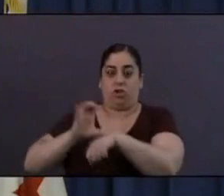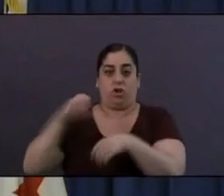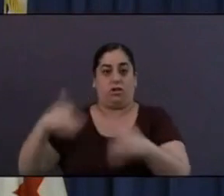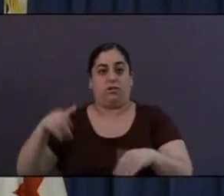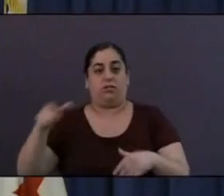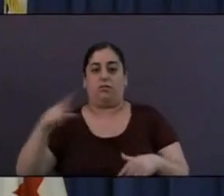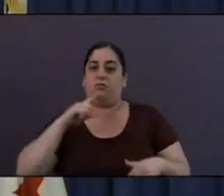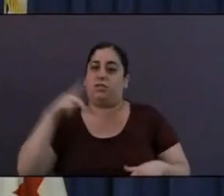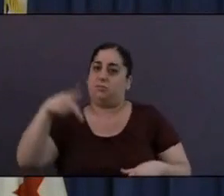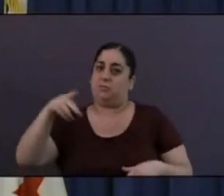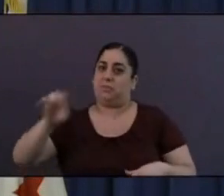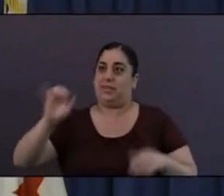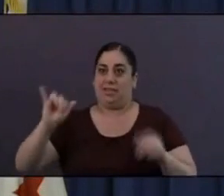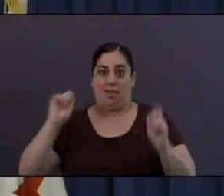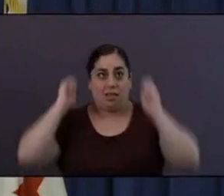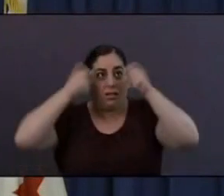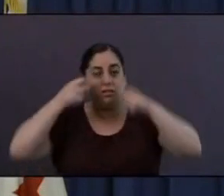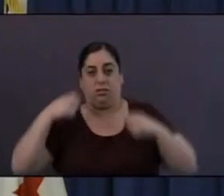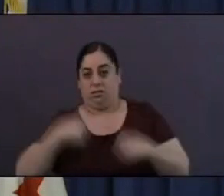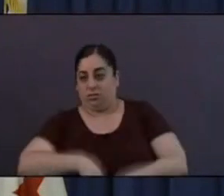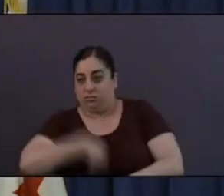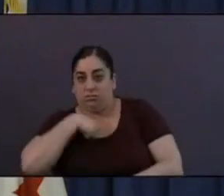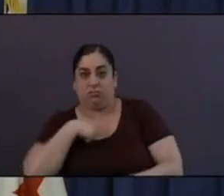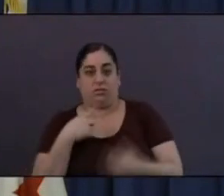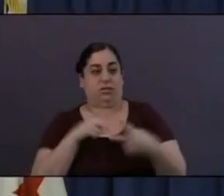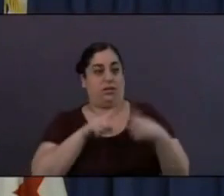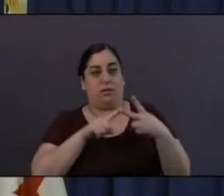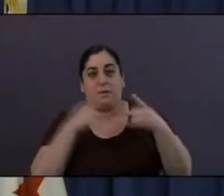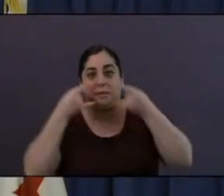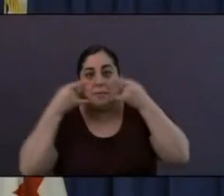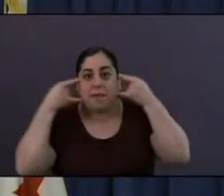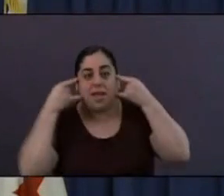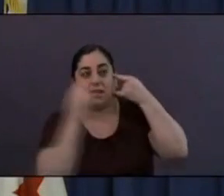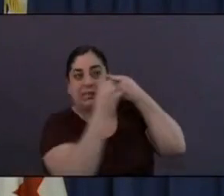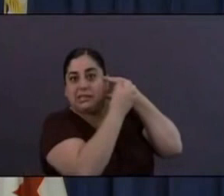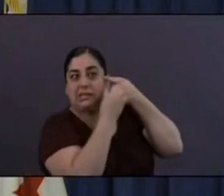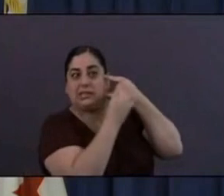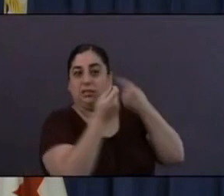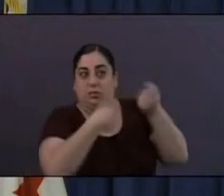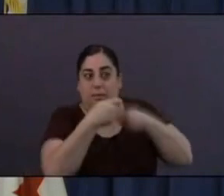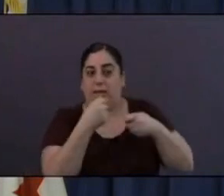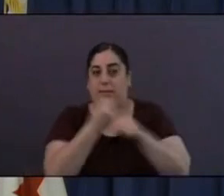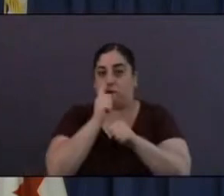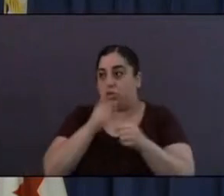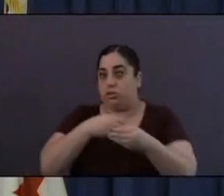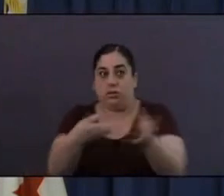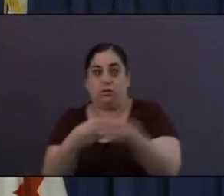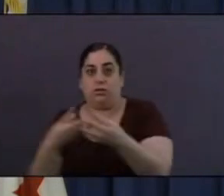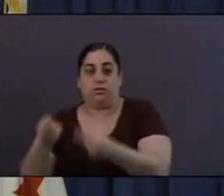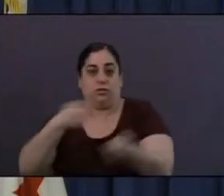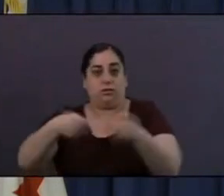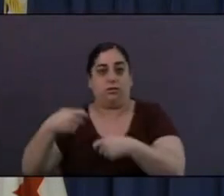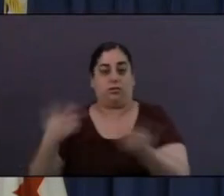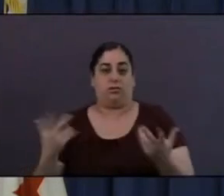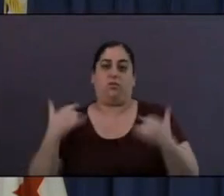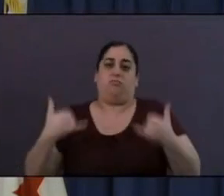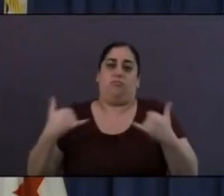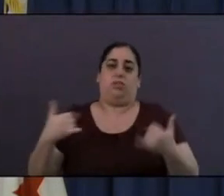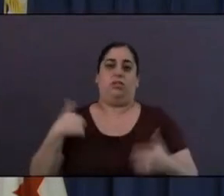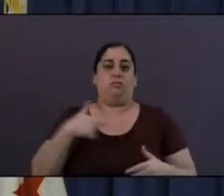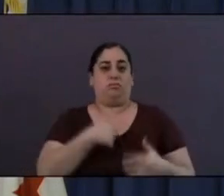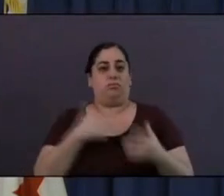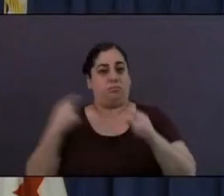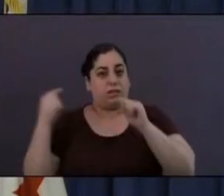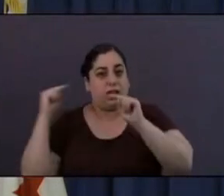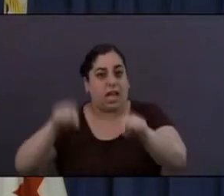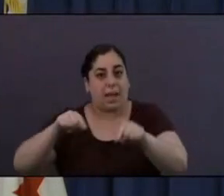earlier today to thank the volunteers and share how proud of we all of them, and to urge them to keep up the good work. So a special shout-out, again,